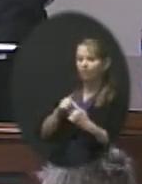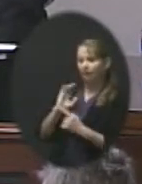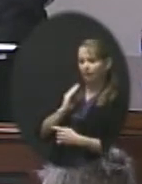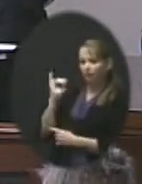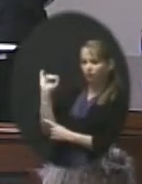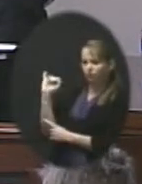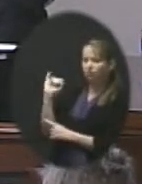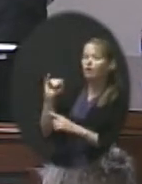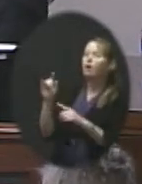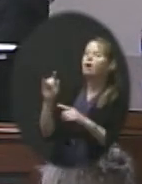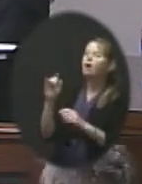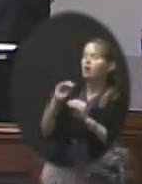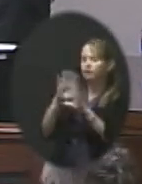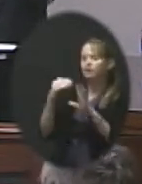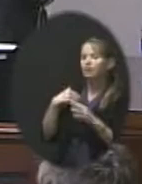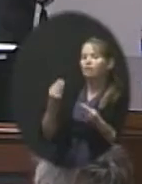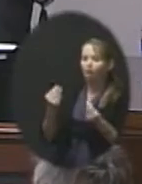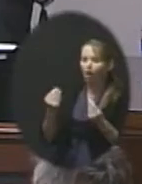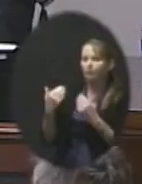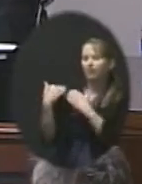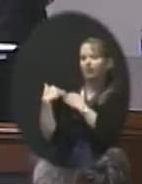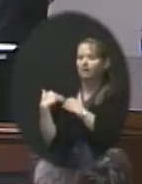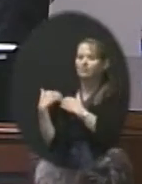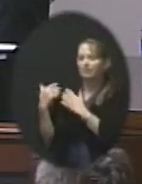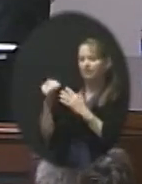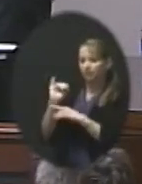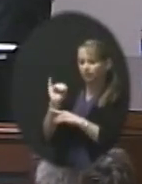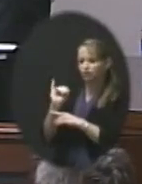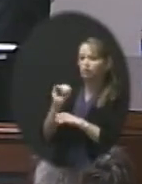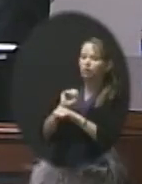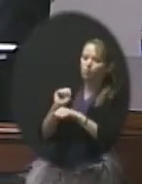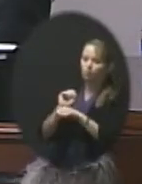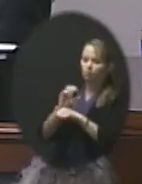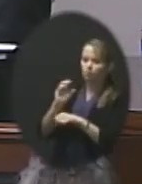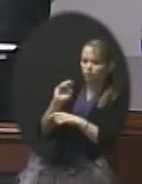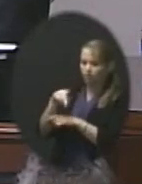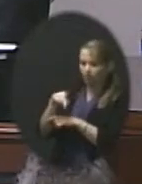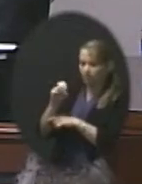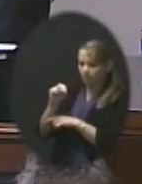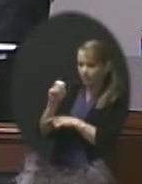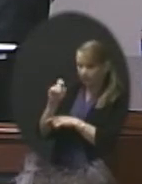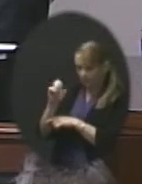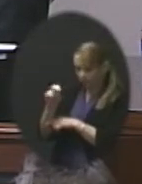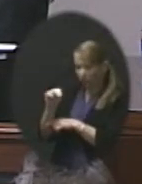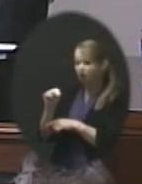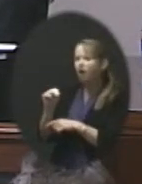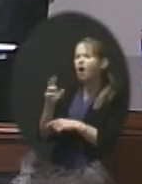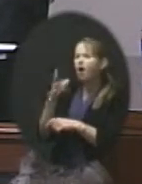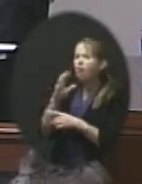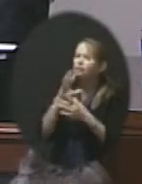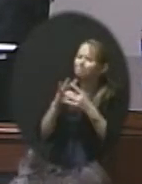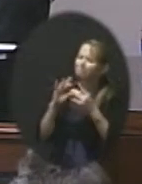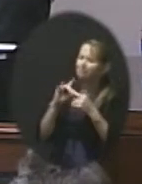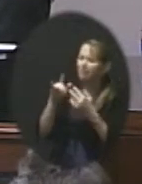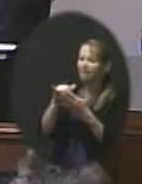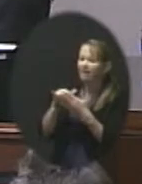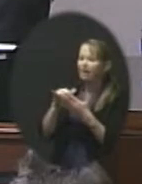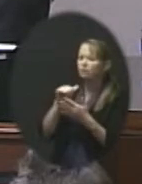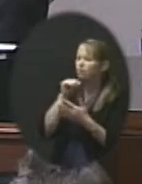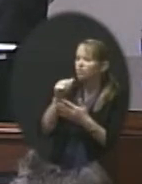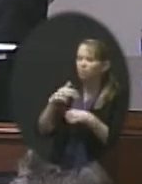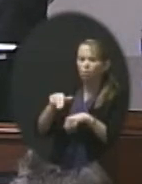property and liability insurance and we have workers' comp. I just wanted to make a few points about workers' comp this evening that we don't usually drill down to